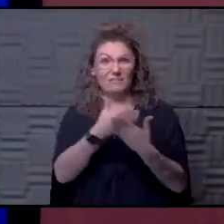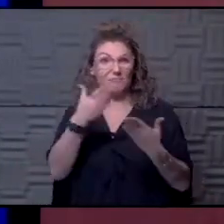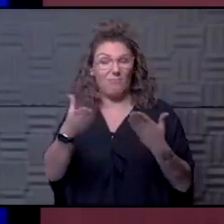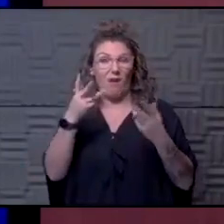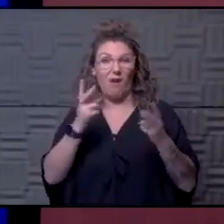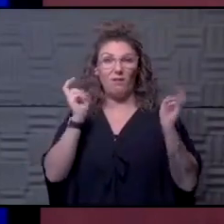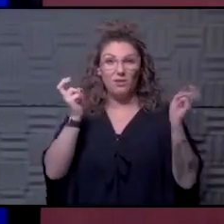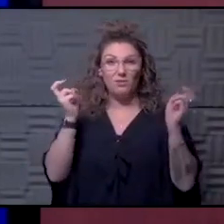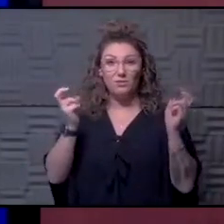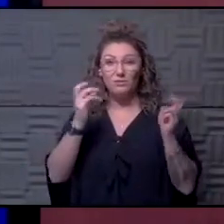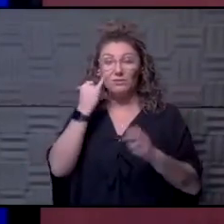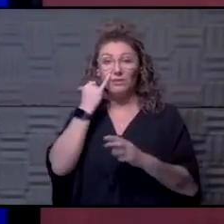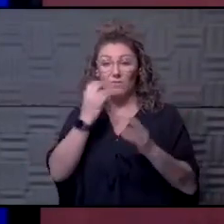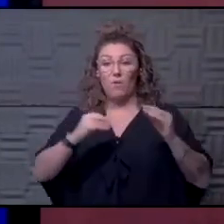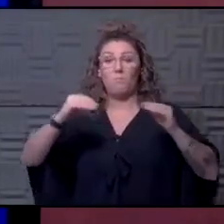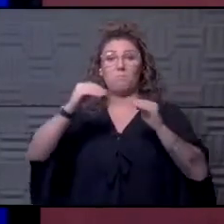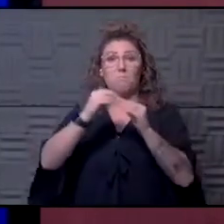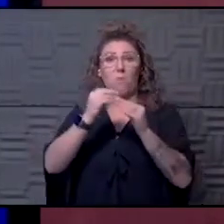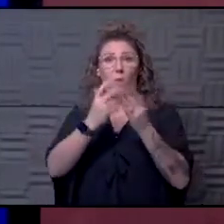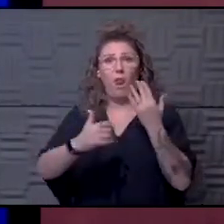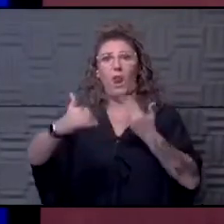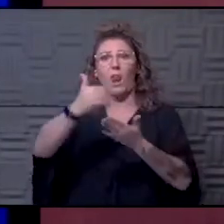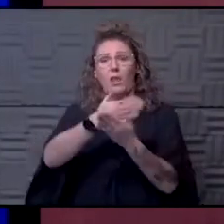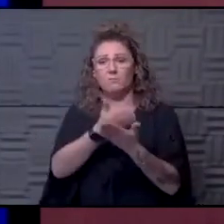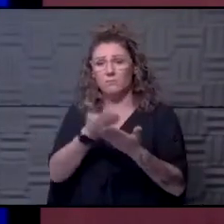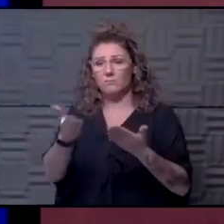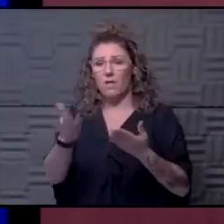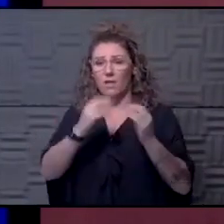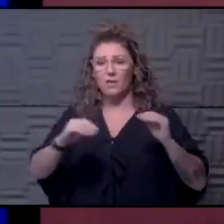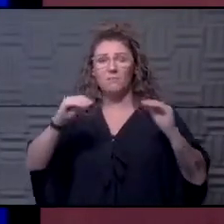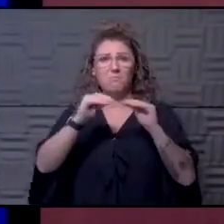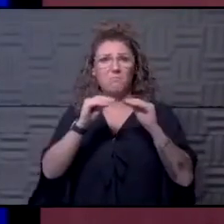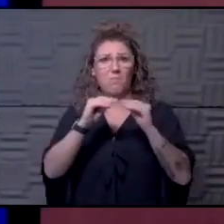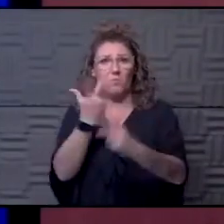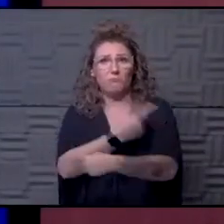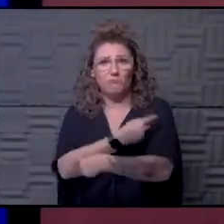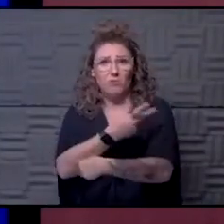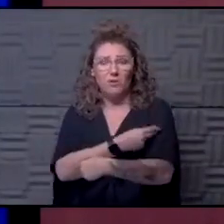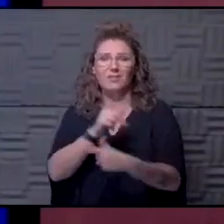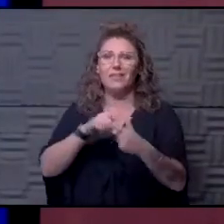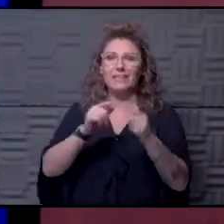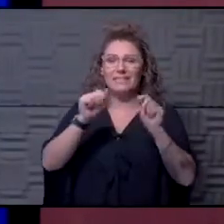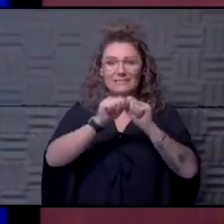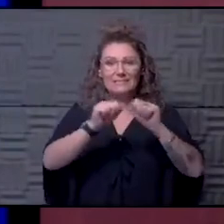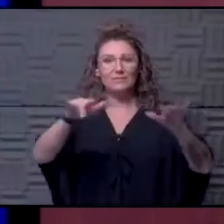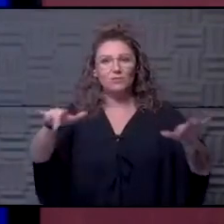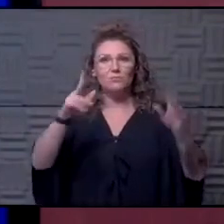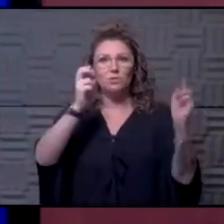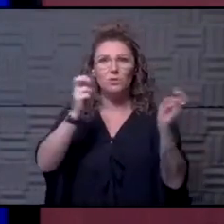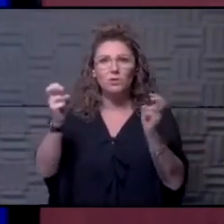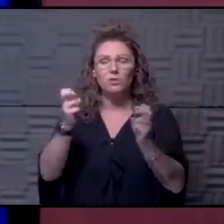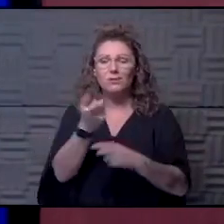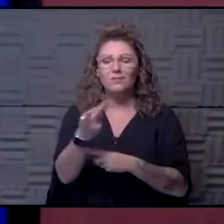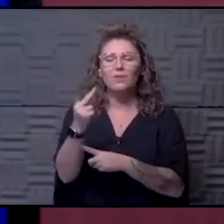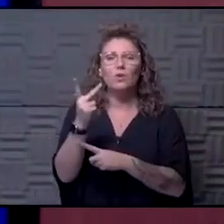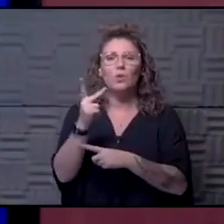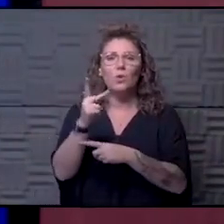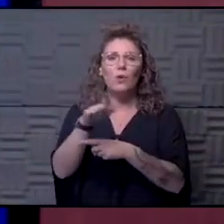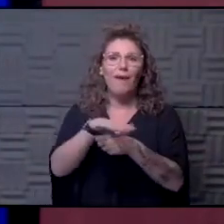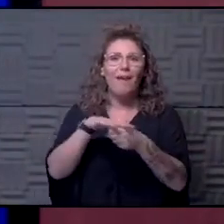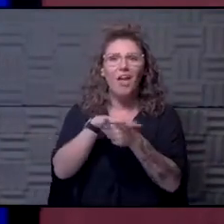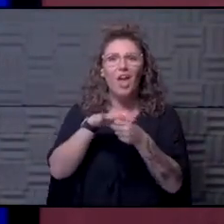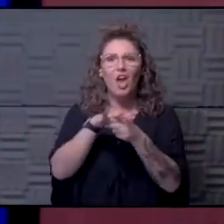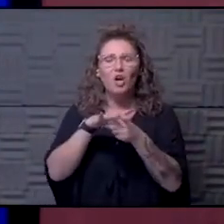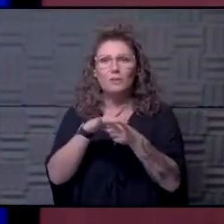think if we can get more supply, we can get more doses. And then there's also a distribution issue. Some areas where there's been less uptake.